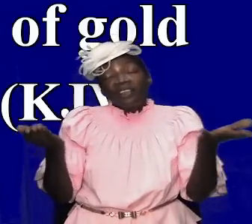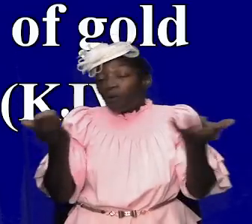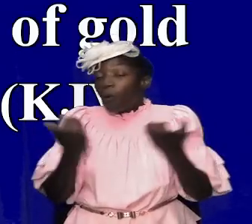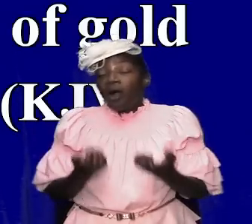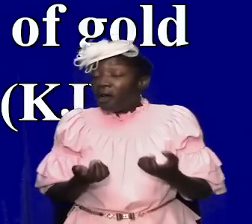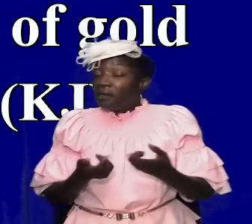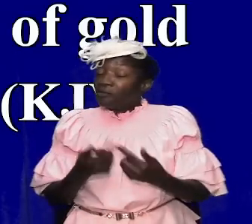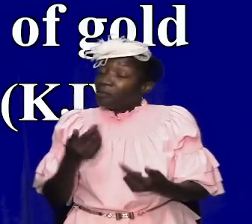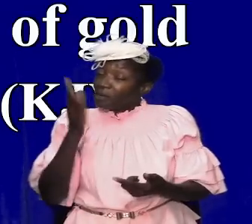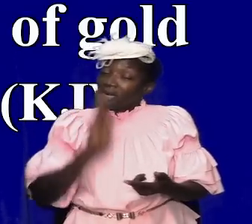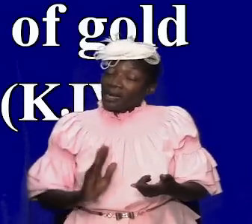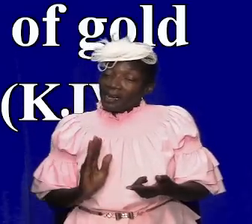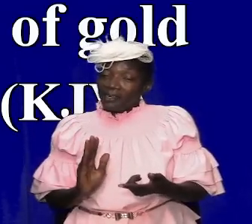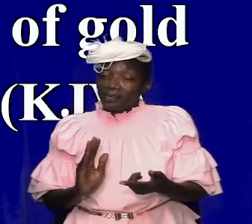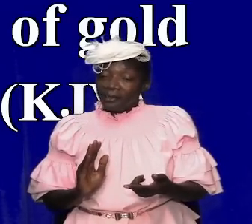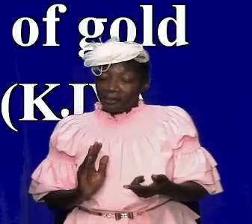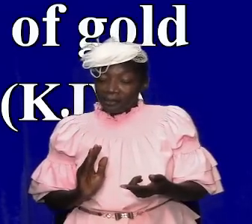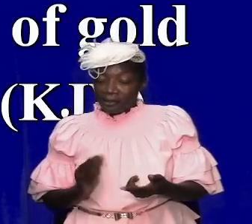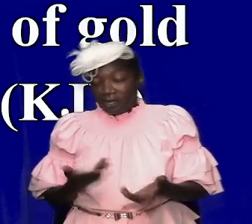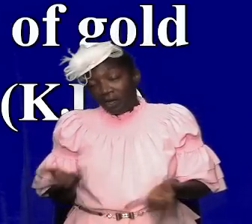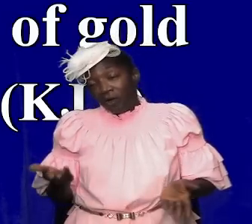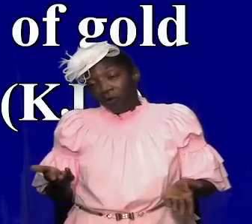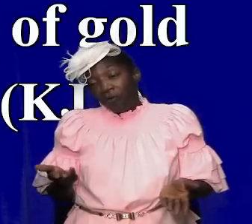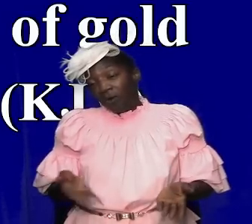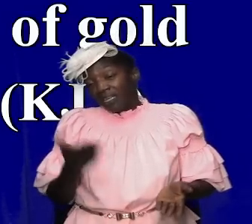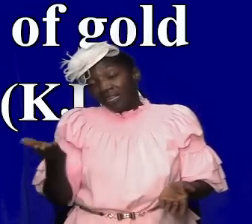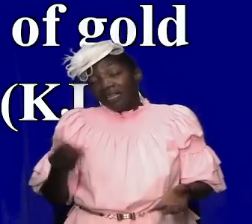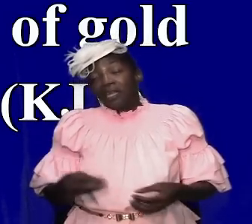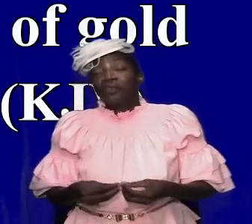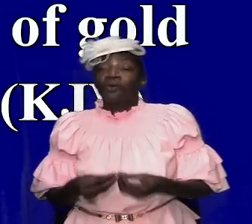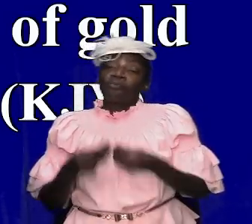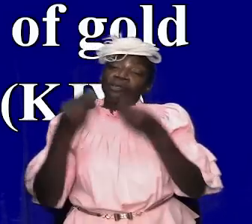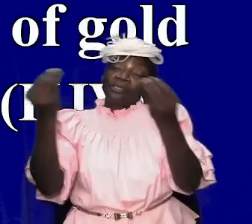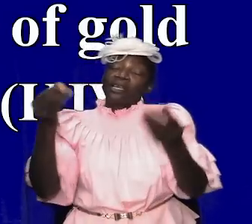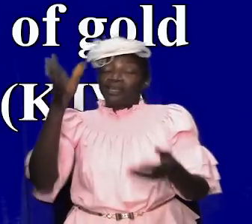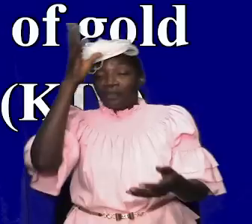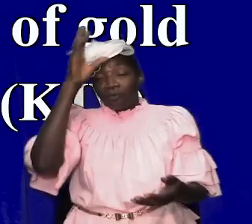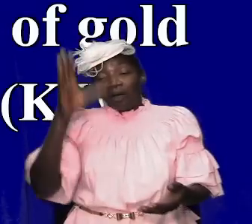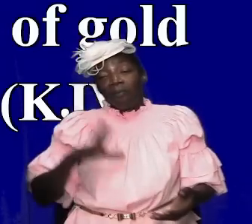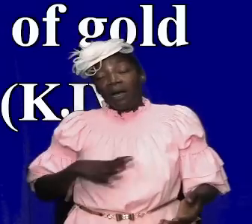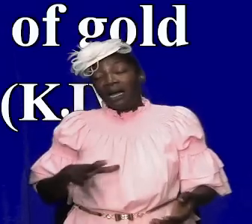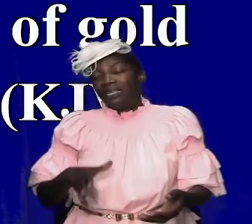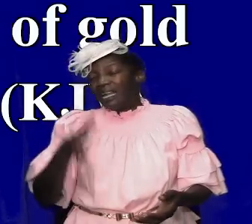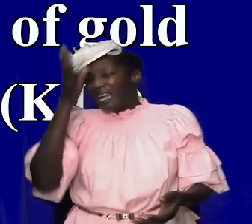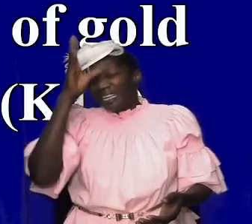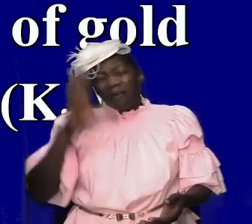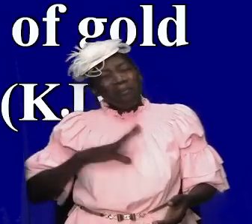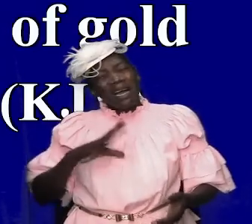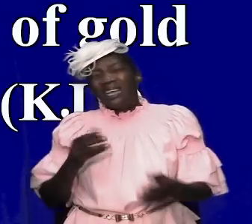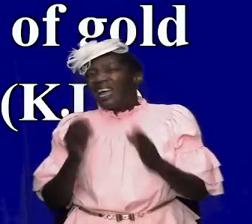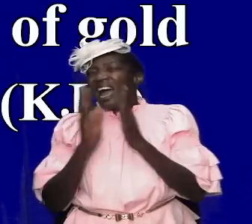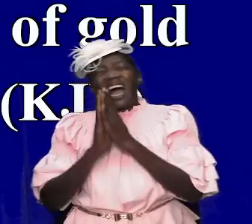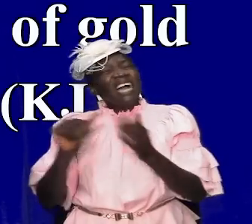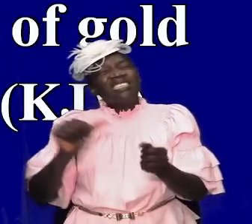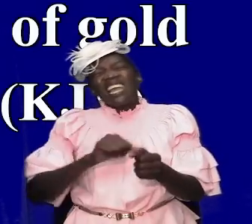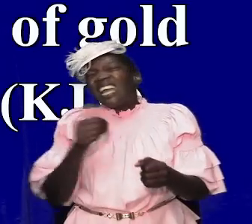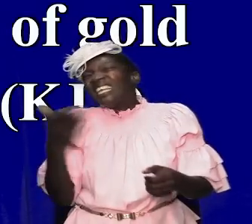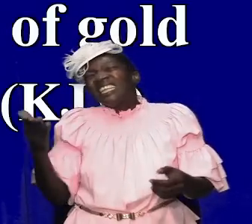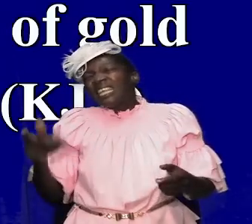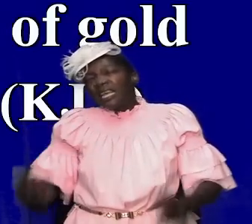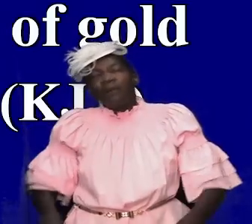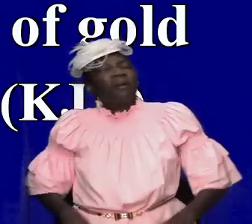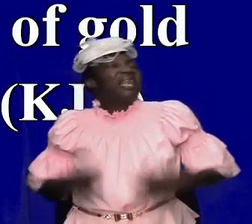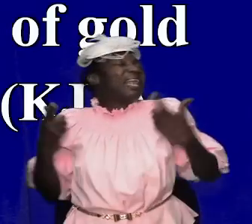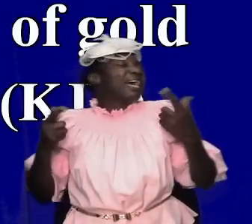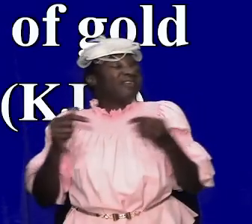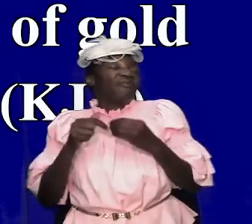god what a thing to present to a man and the man could have asked anything according to god he could have asked for the life